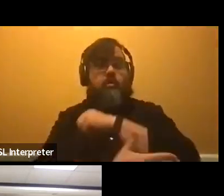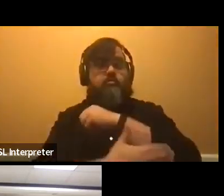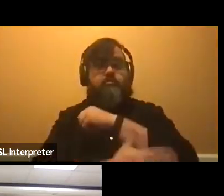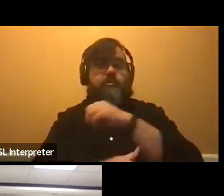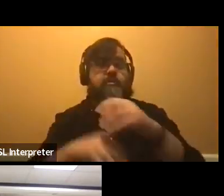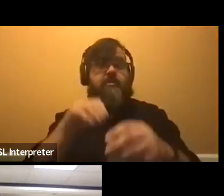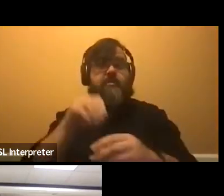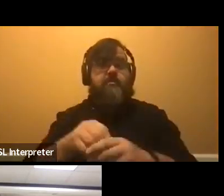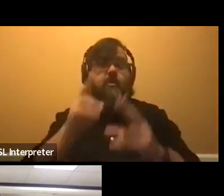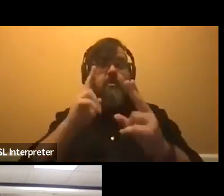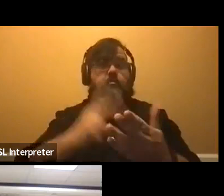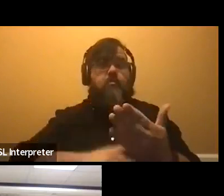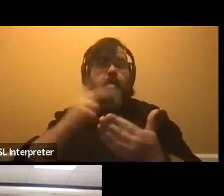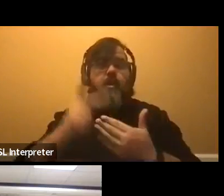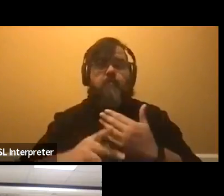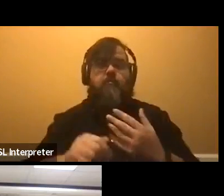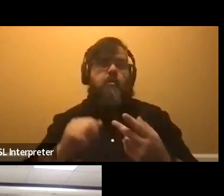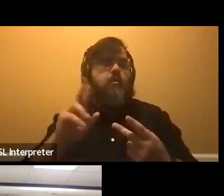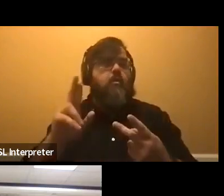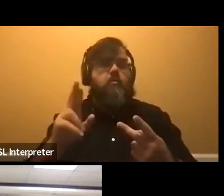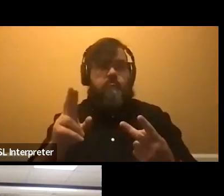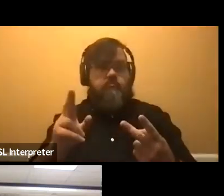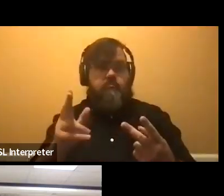had another study abroad experience that you can share?